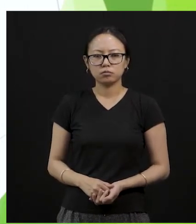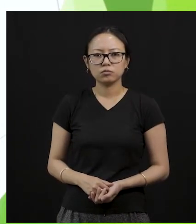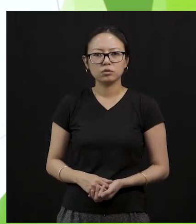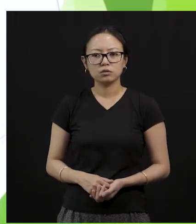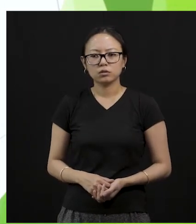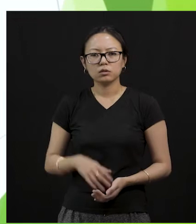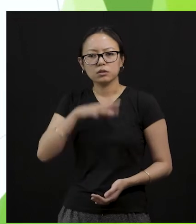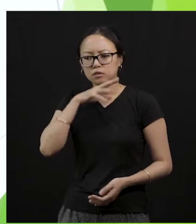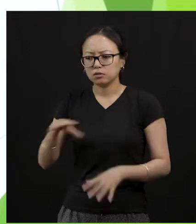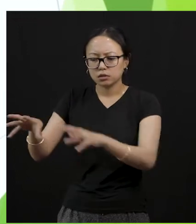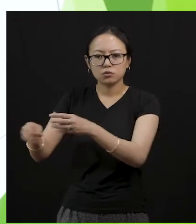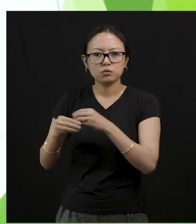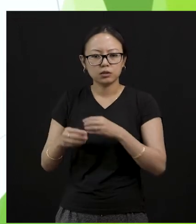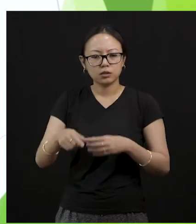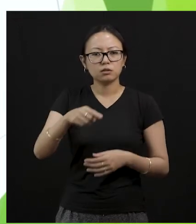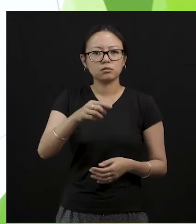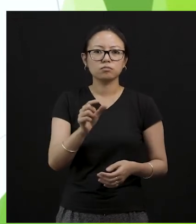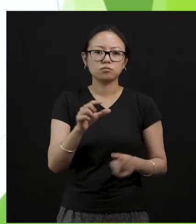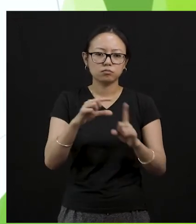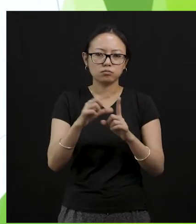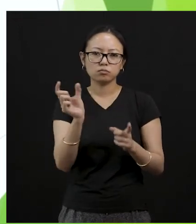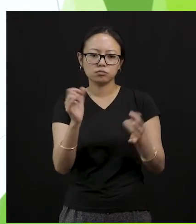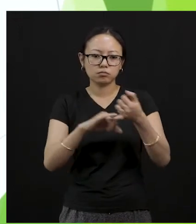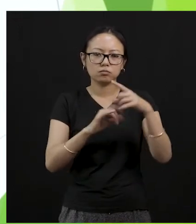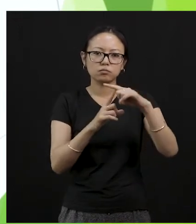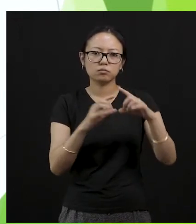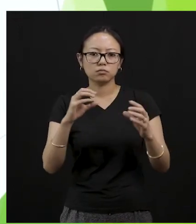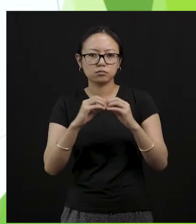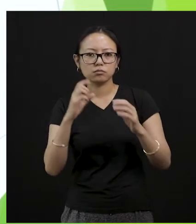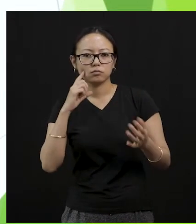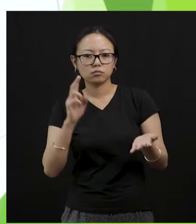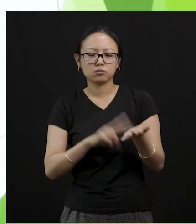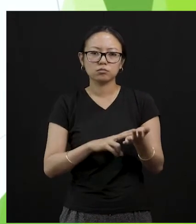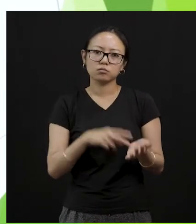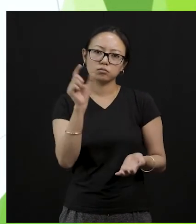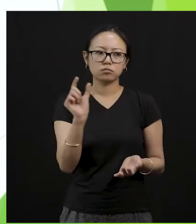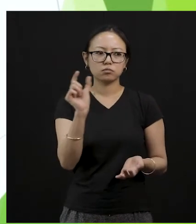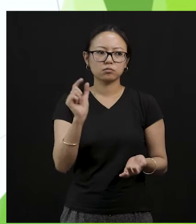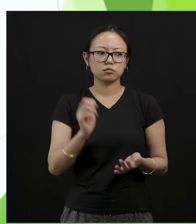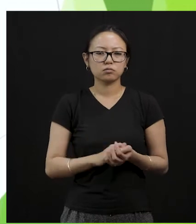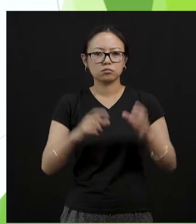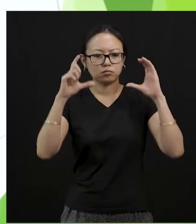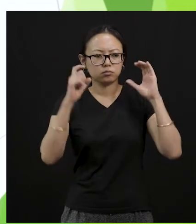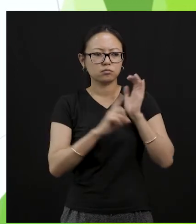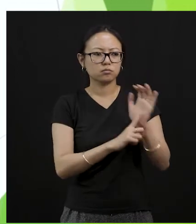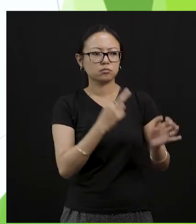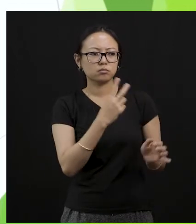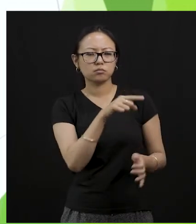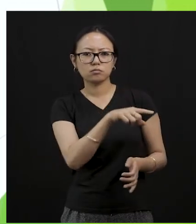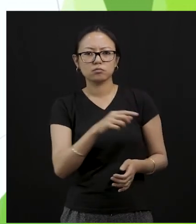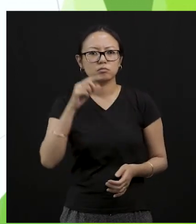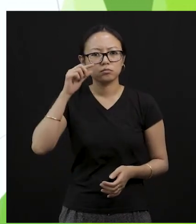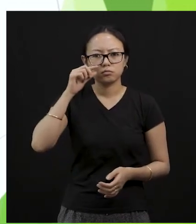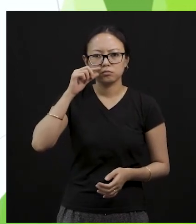be done. This little boy, see, he is not only picking up the trash or the waste of his, but